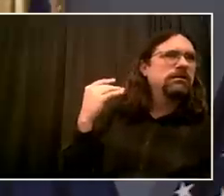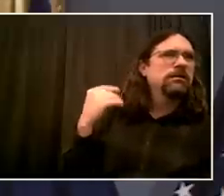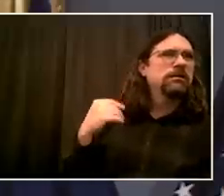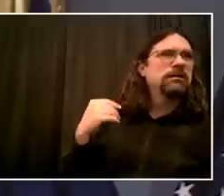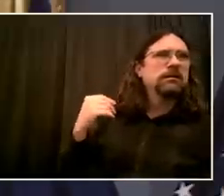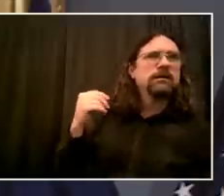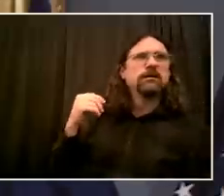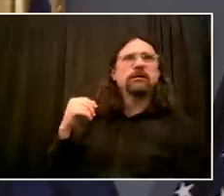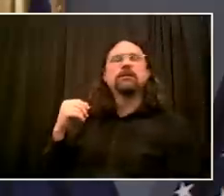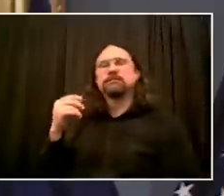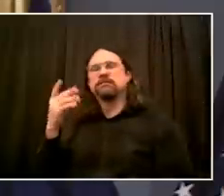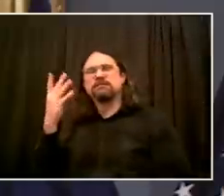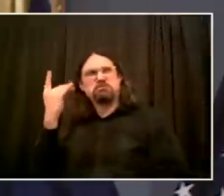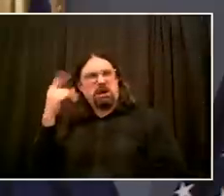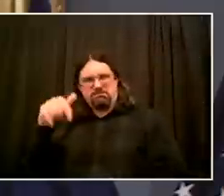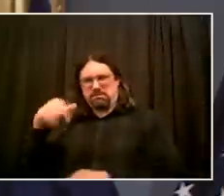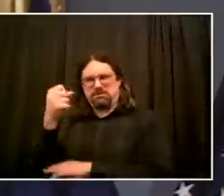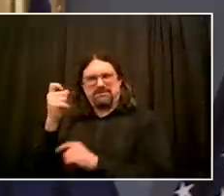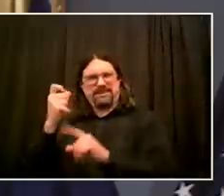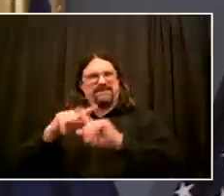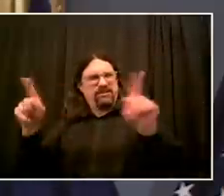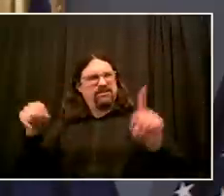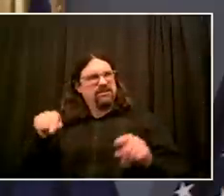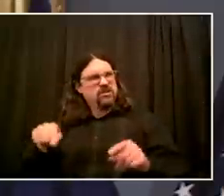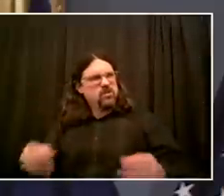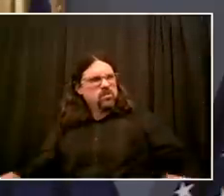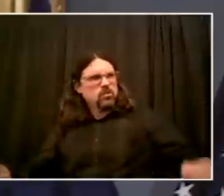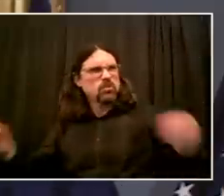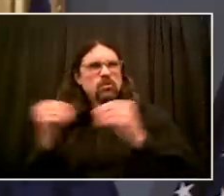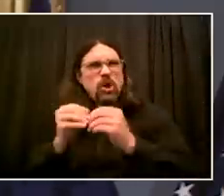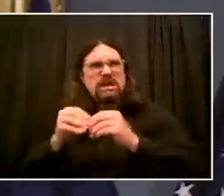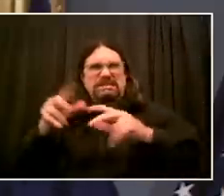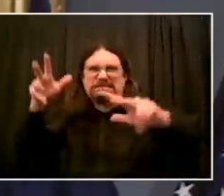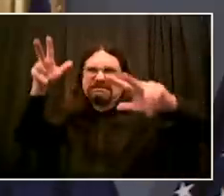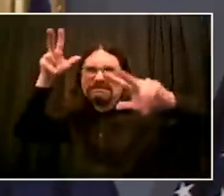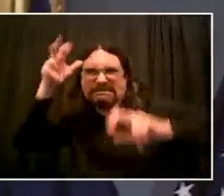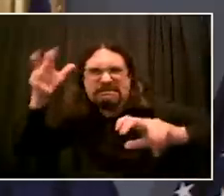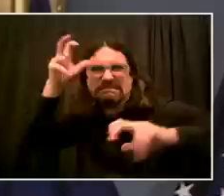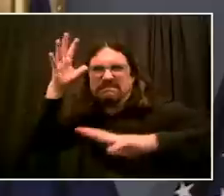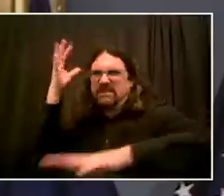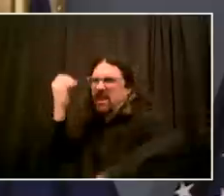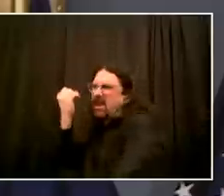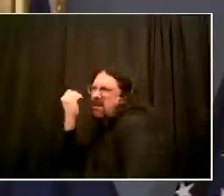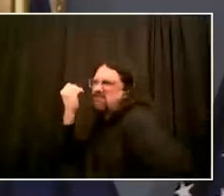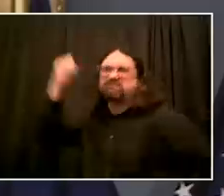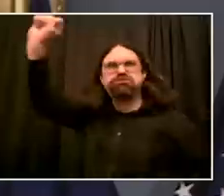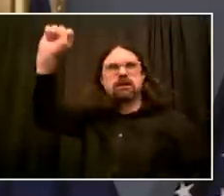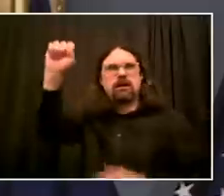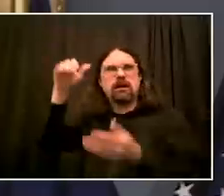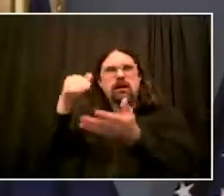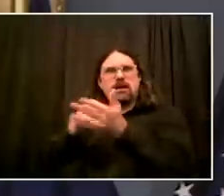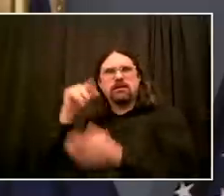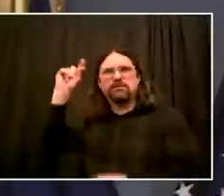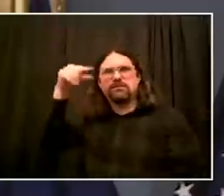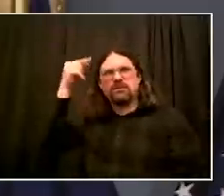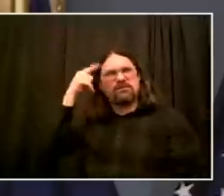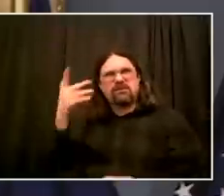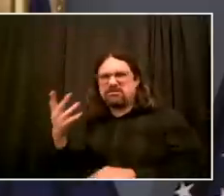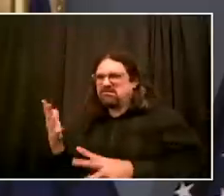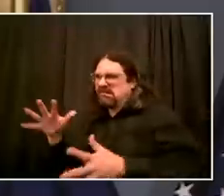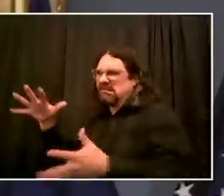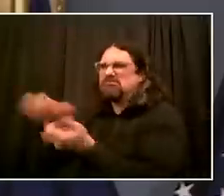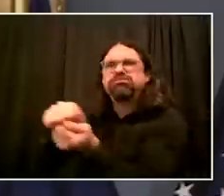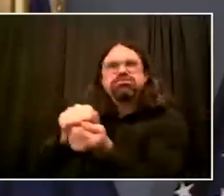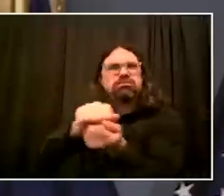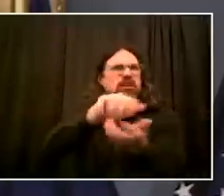explicit rules, and we're going to make all this information available today and in the days ahead. Some come from outside of the city, some are